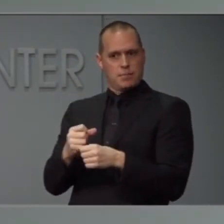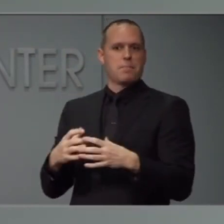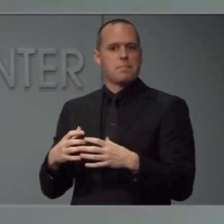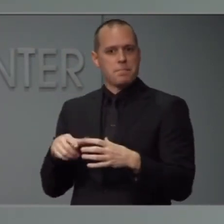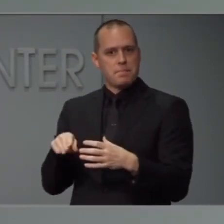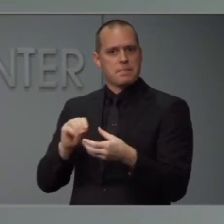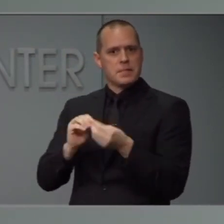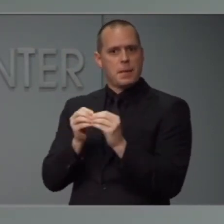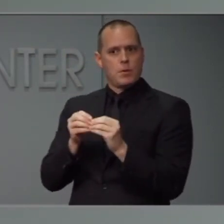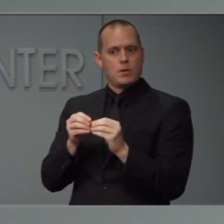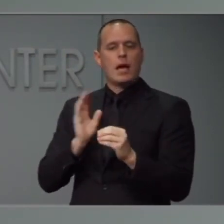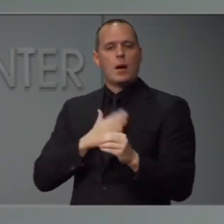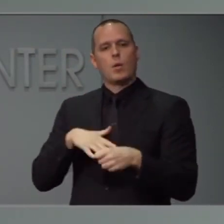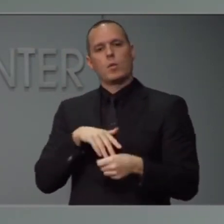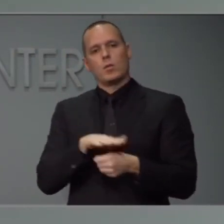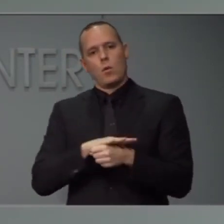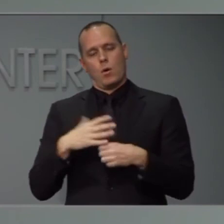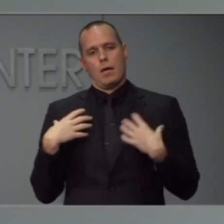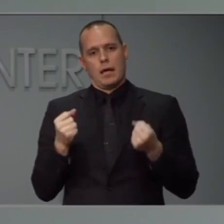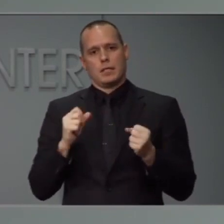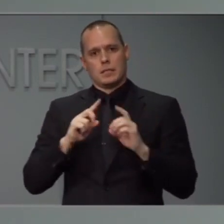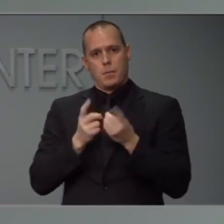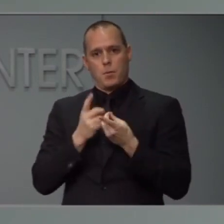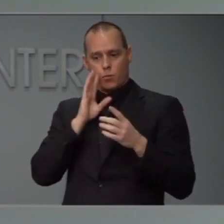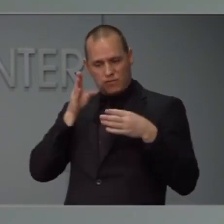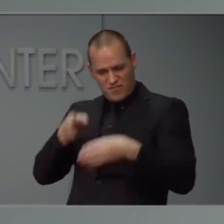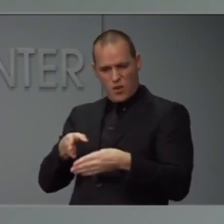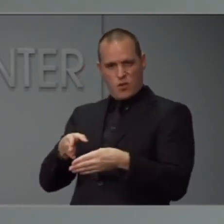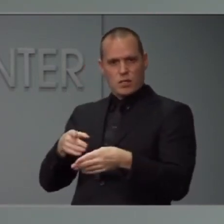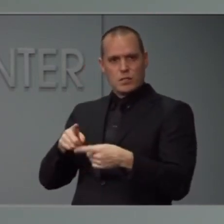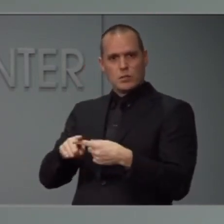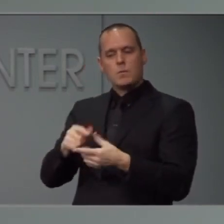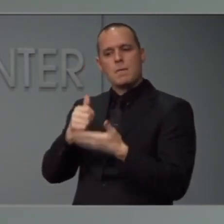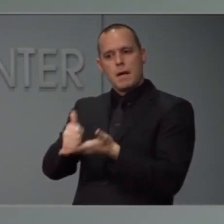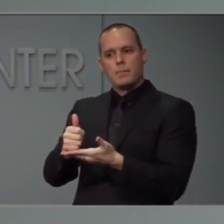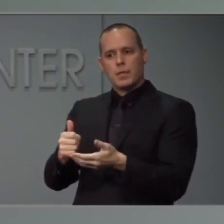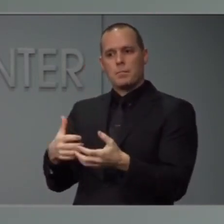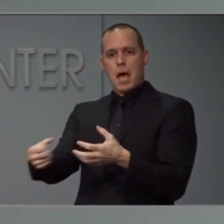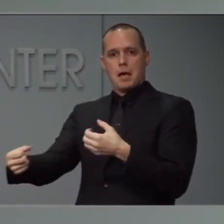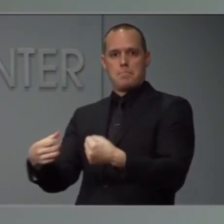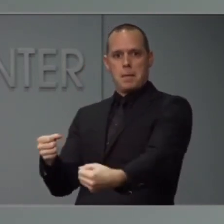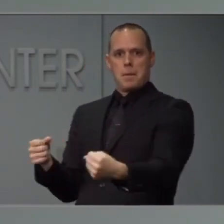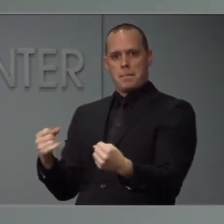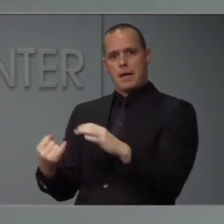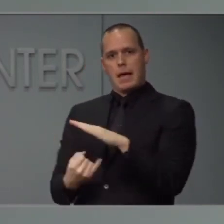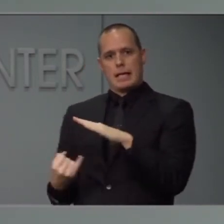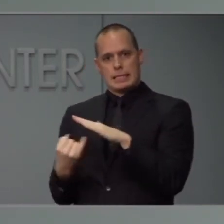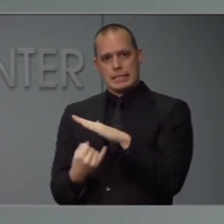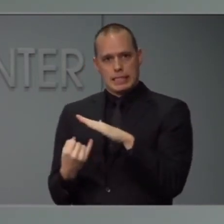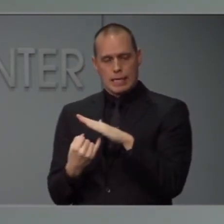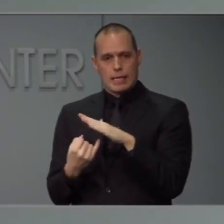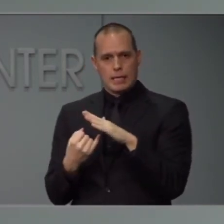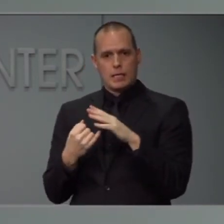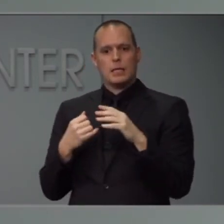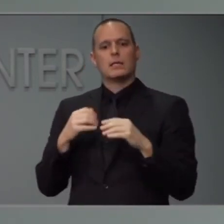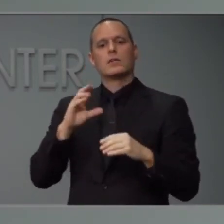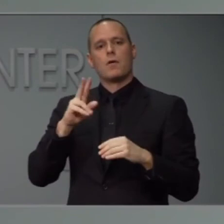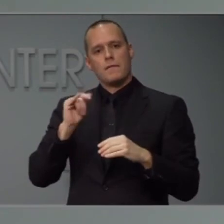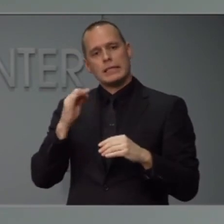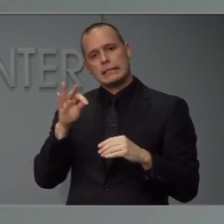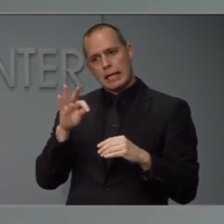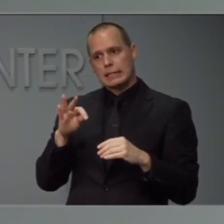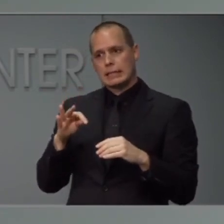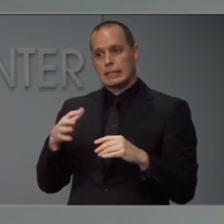local health departments that work very closely with folks to help them isolate folks with COVID-19 from other